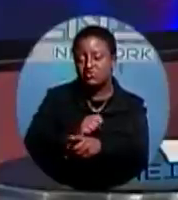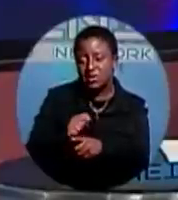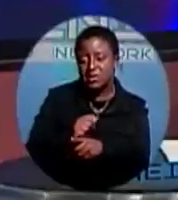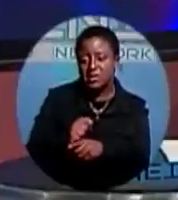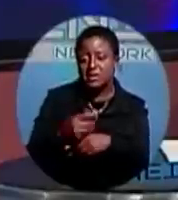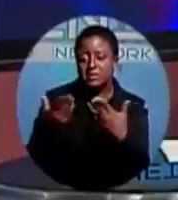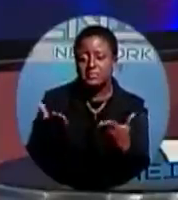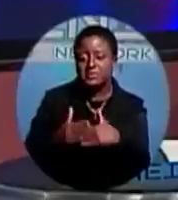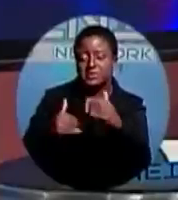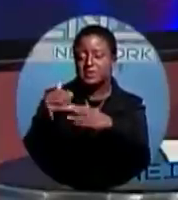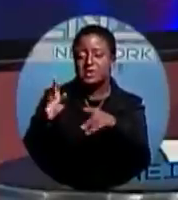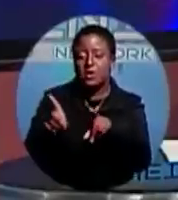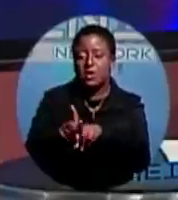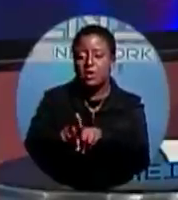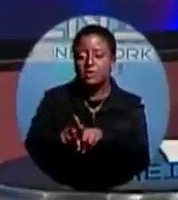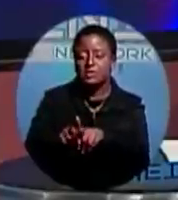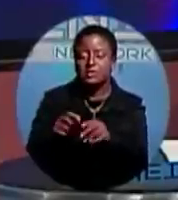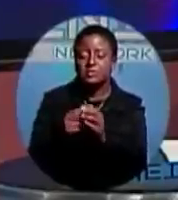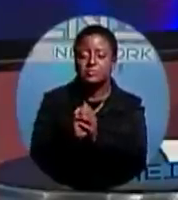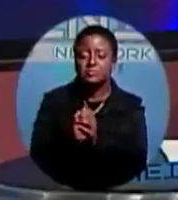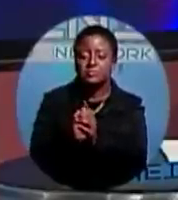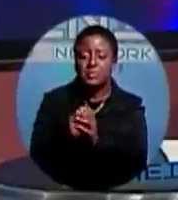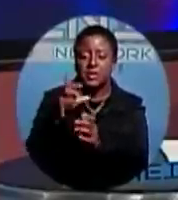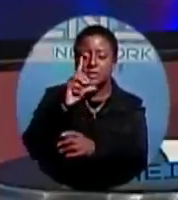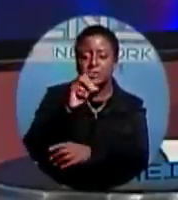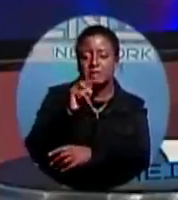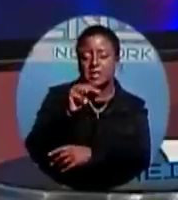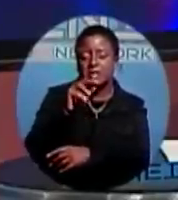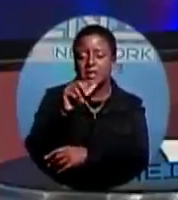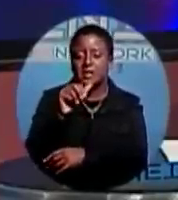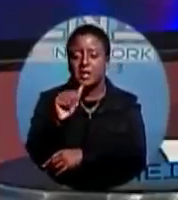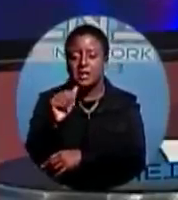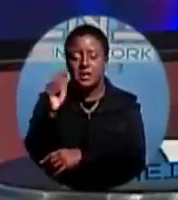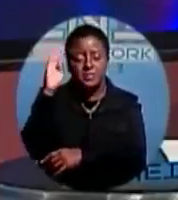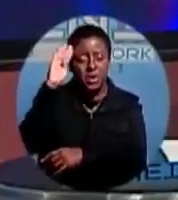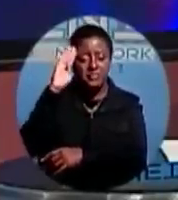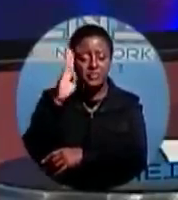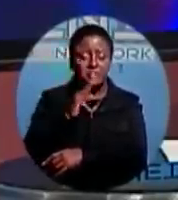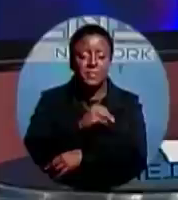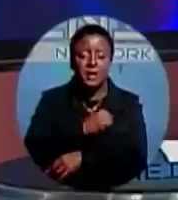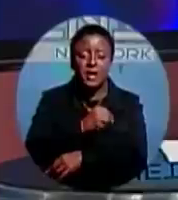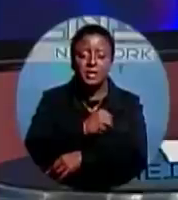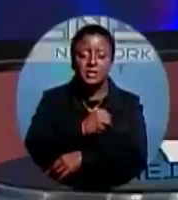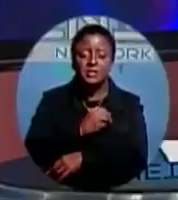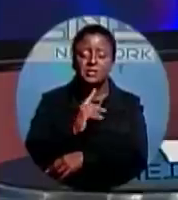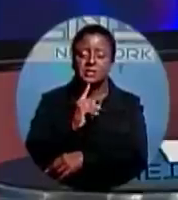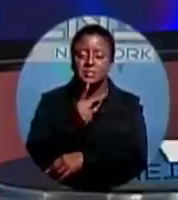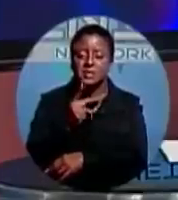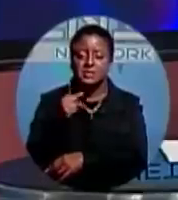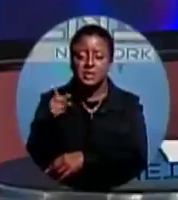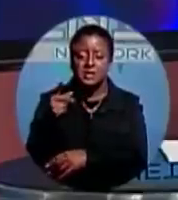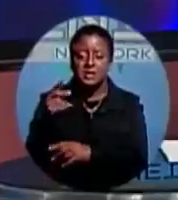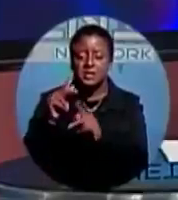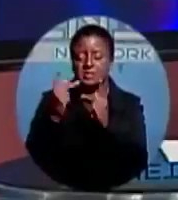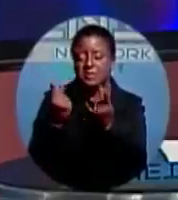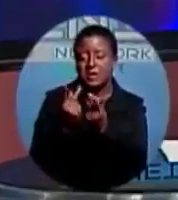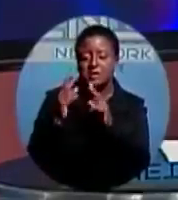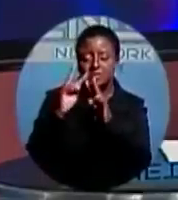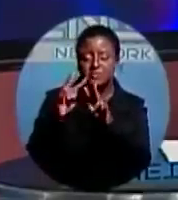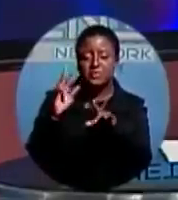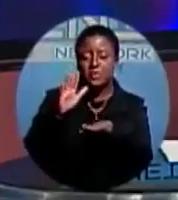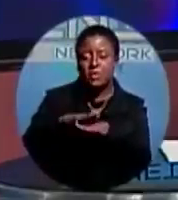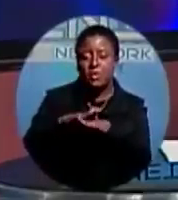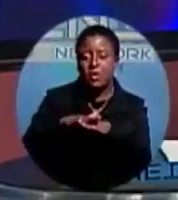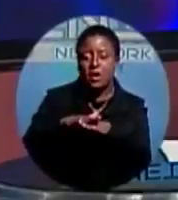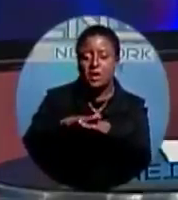Well, DNA leader Bramville McCartney also expressed his party's view on the proposal for oil drilling in the country. His response came as he was a guest